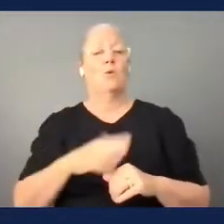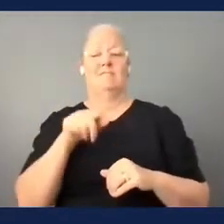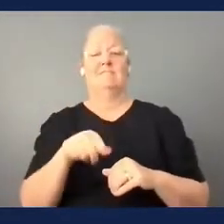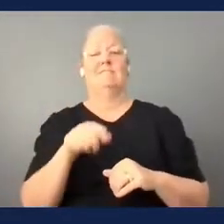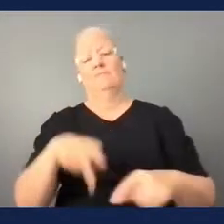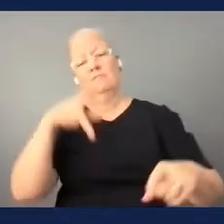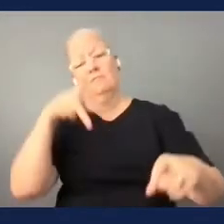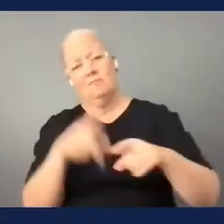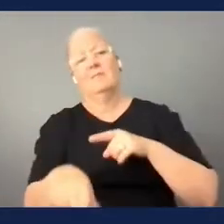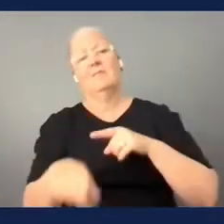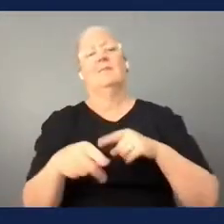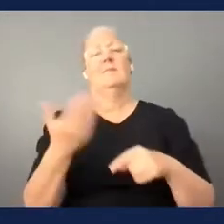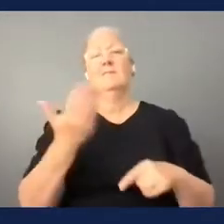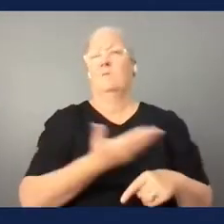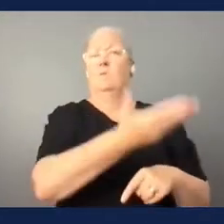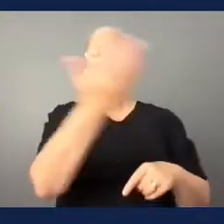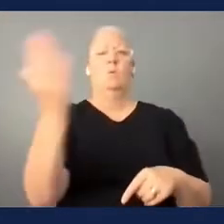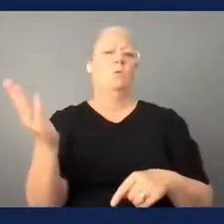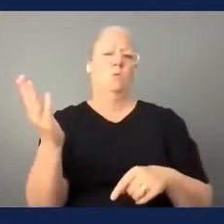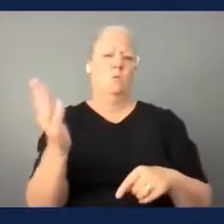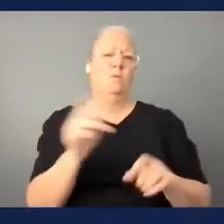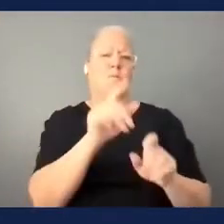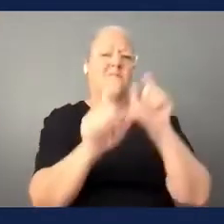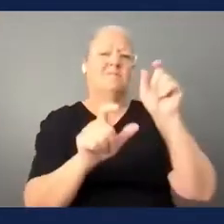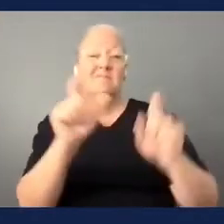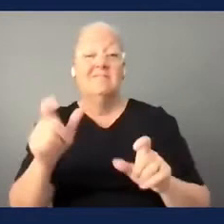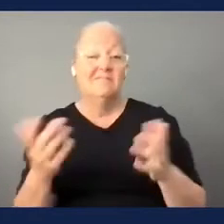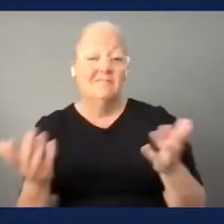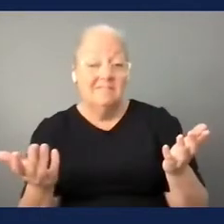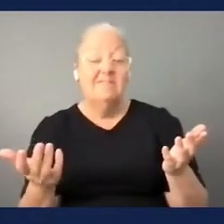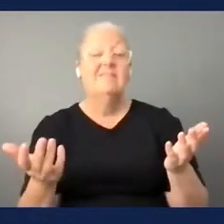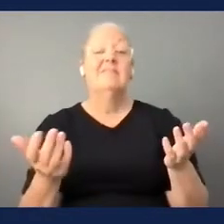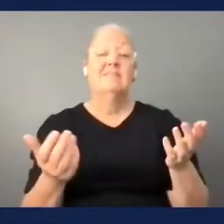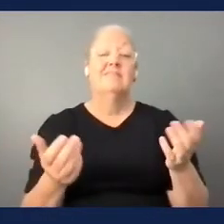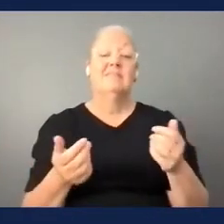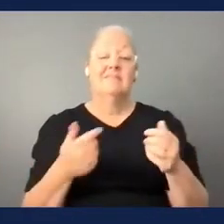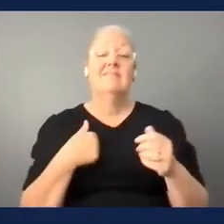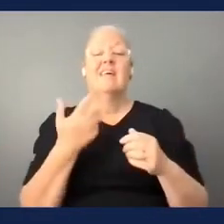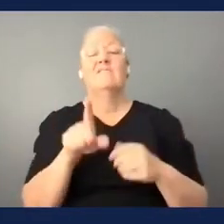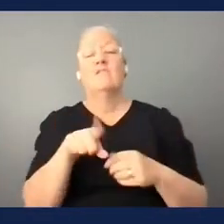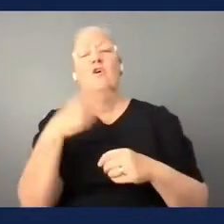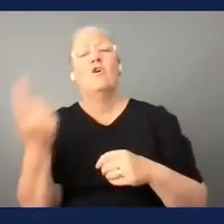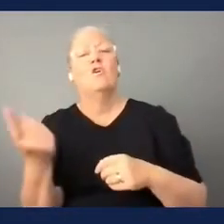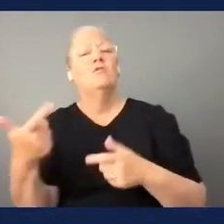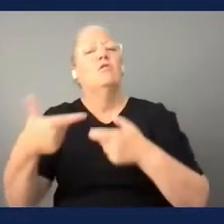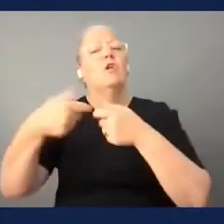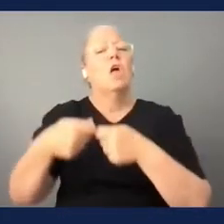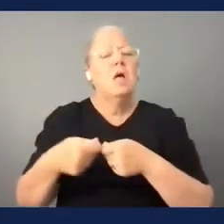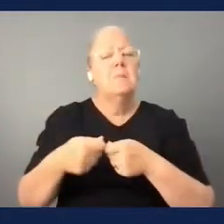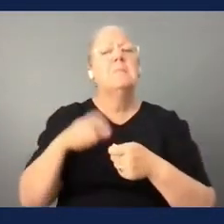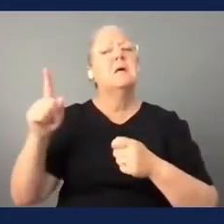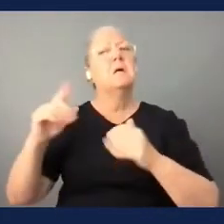clubs in ireland and the first one we've done it with is shelburne football club which are a semi-professional club in um in dublin